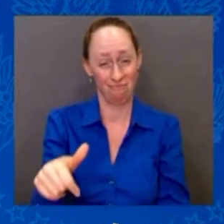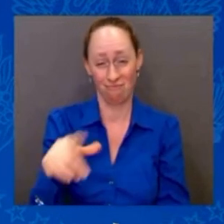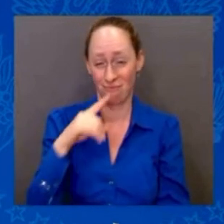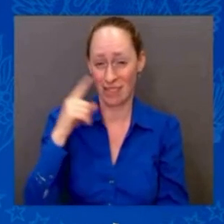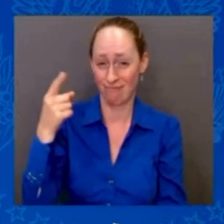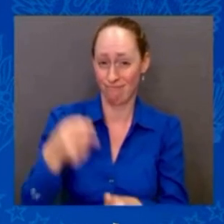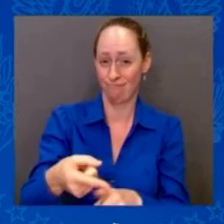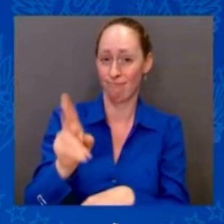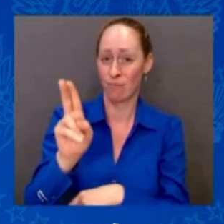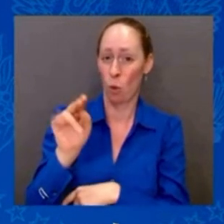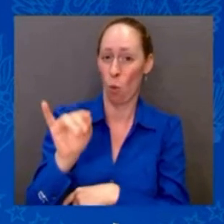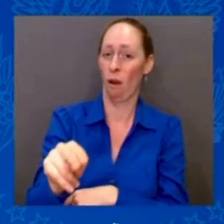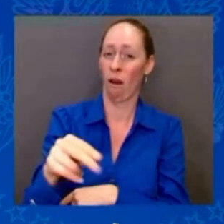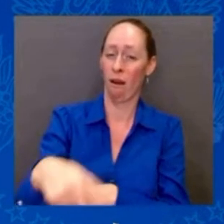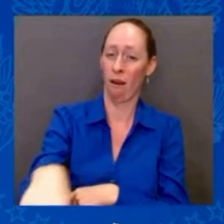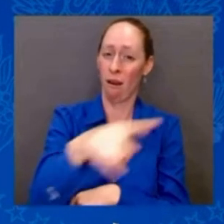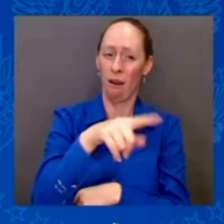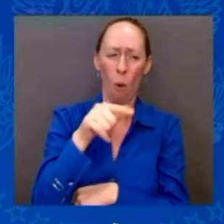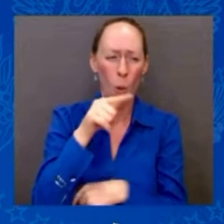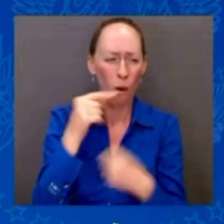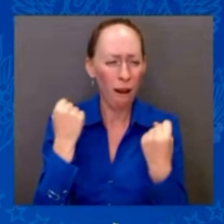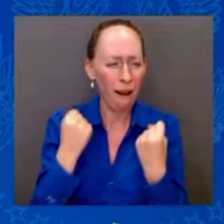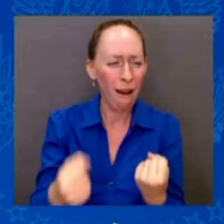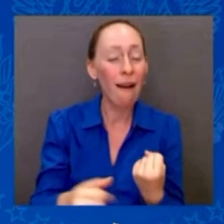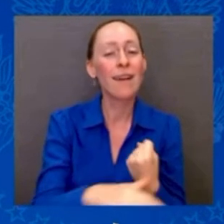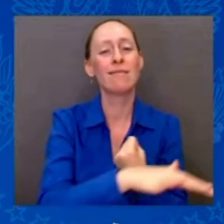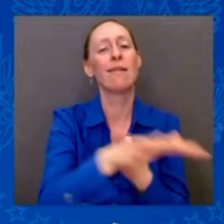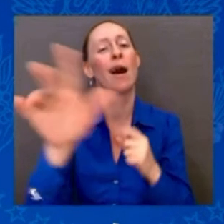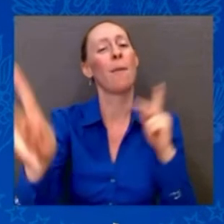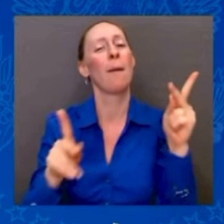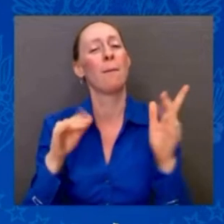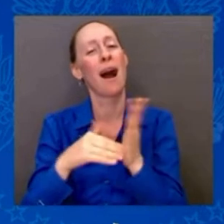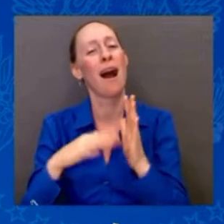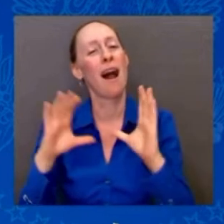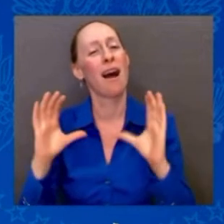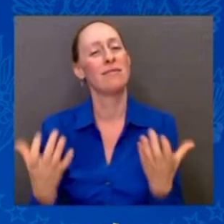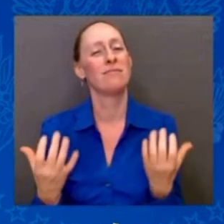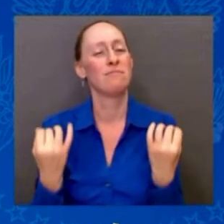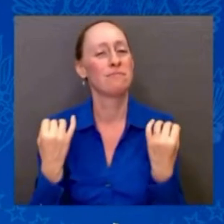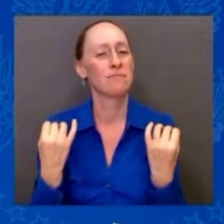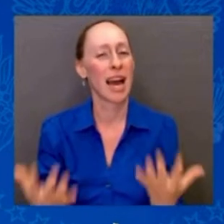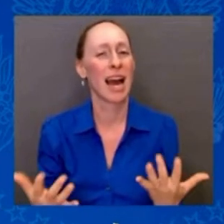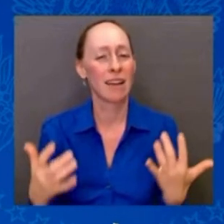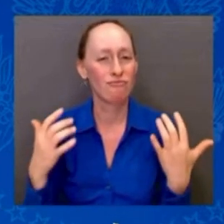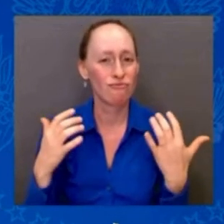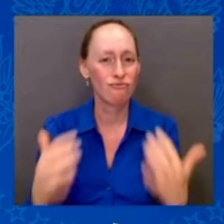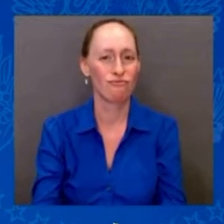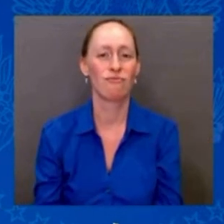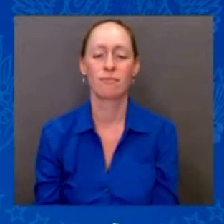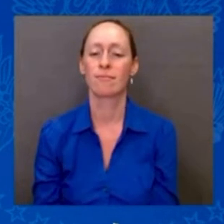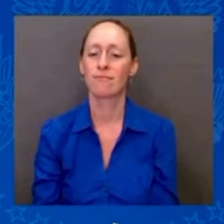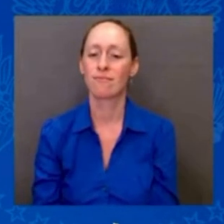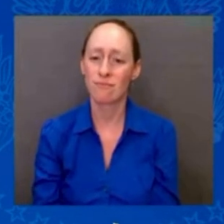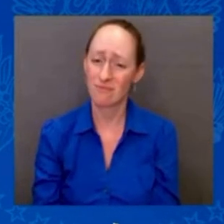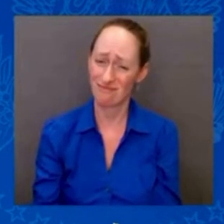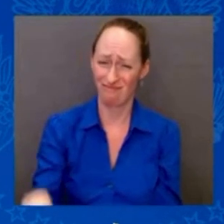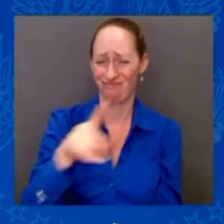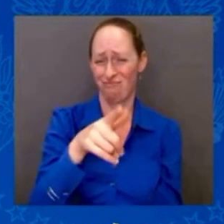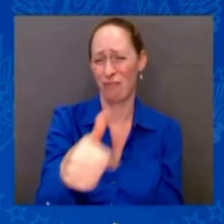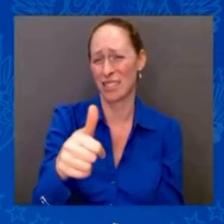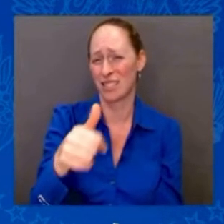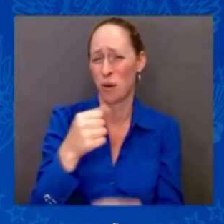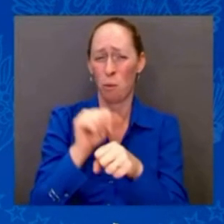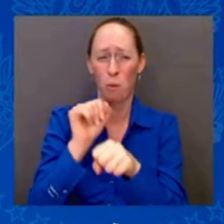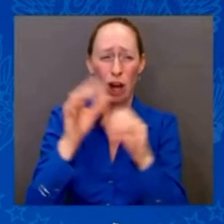And they do their job on time, long term, and at less cost over time. People are starting to